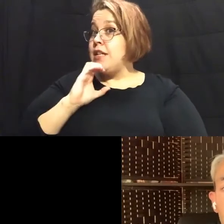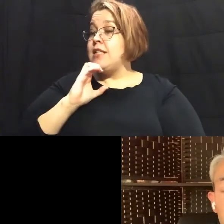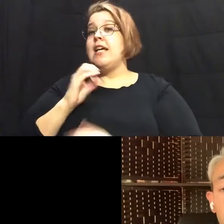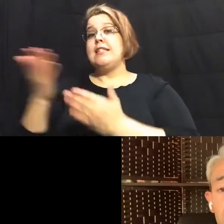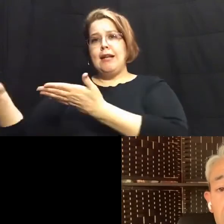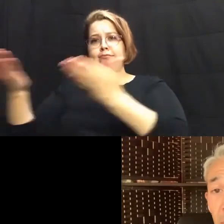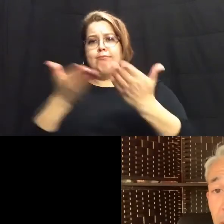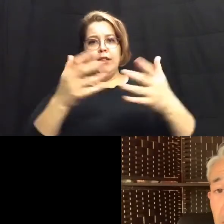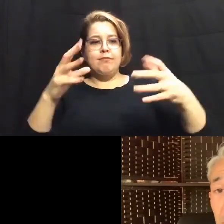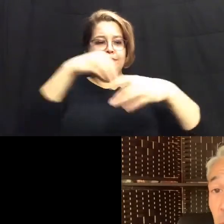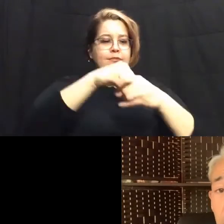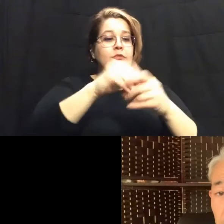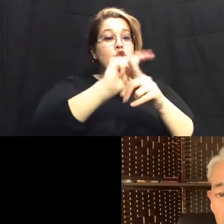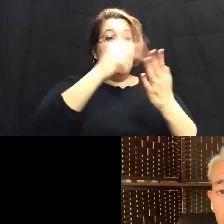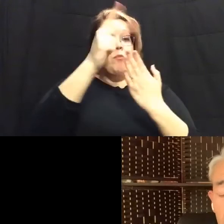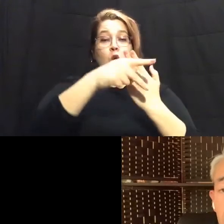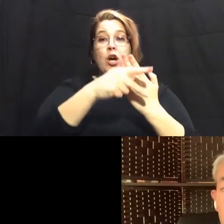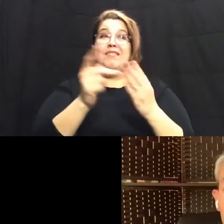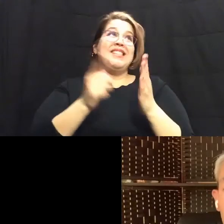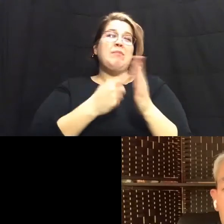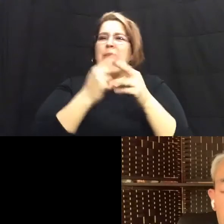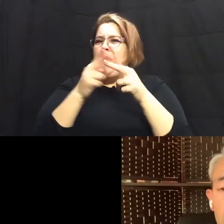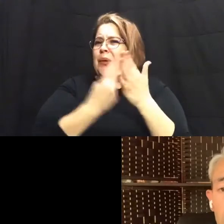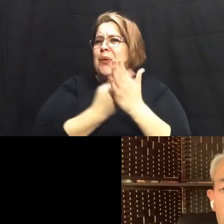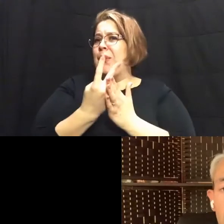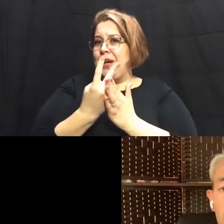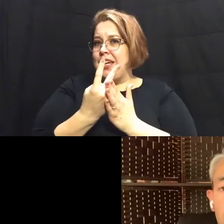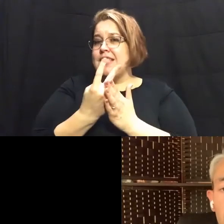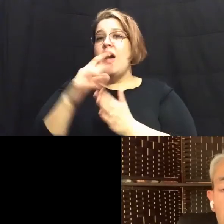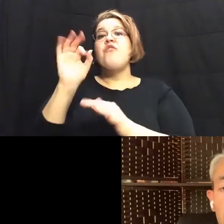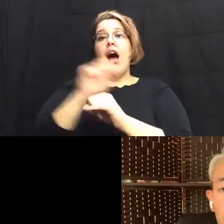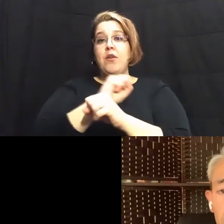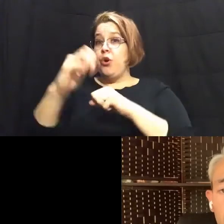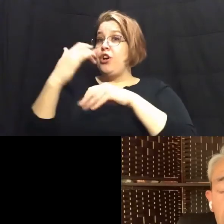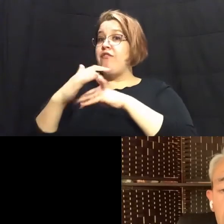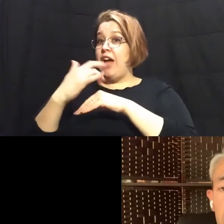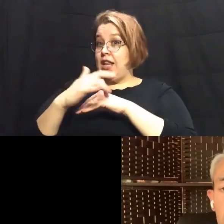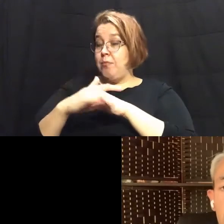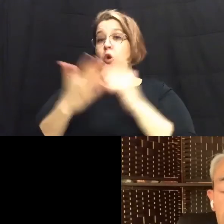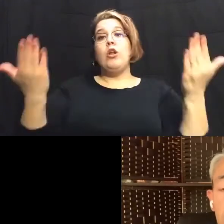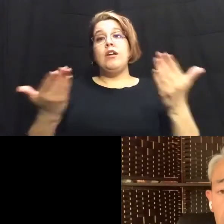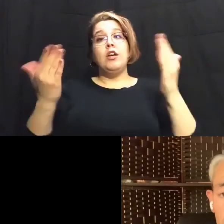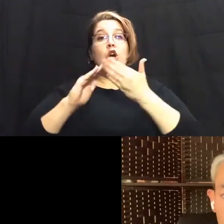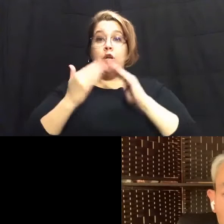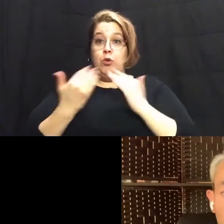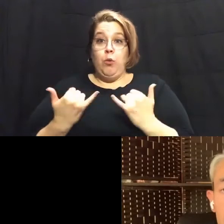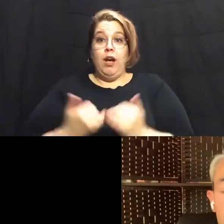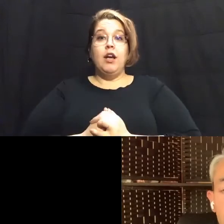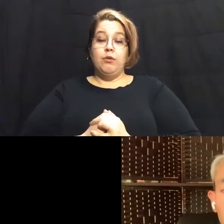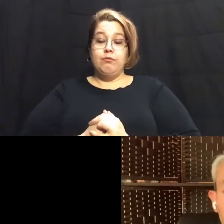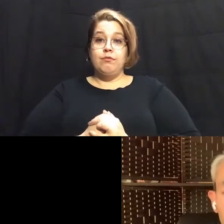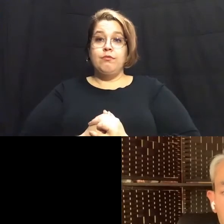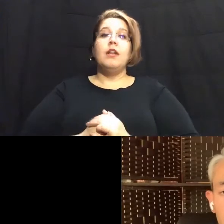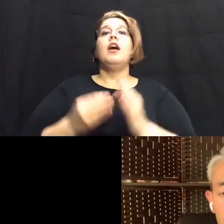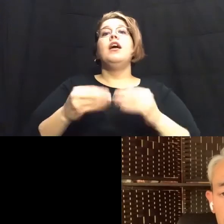programs to in some cases two weeks long get them in the jobs that are available in our community today that provides